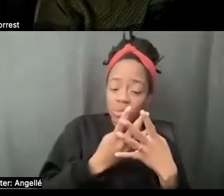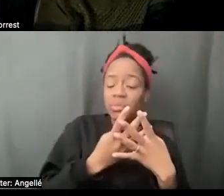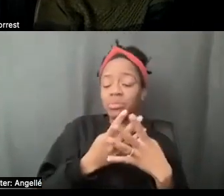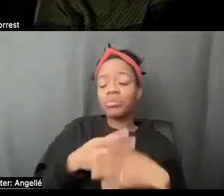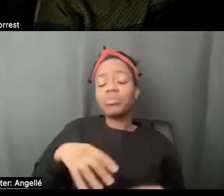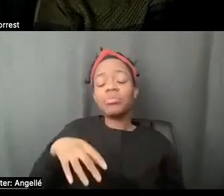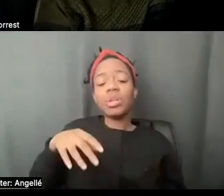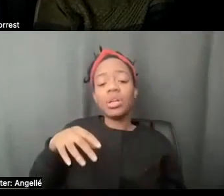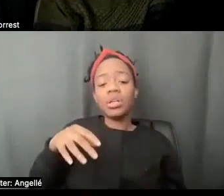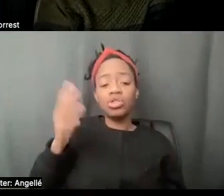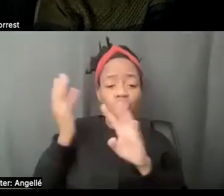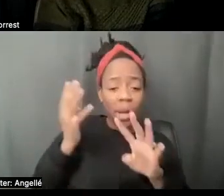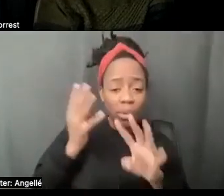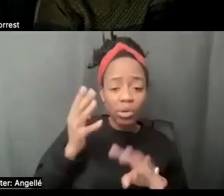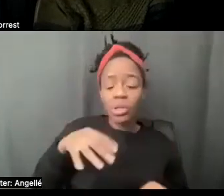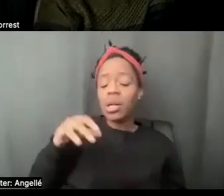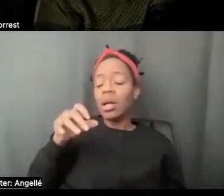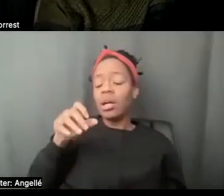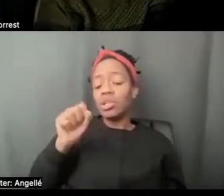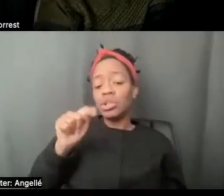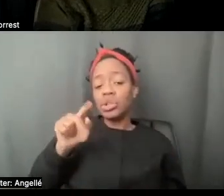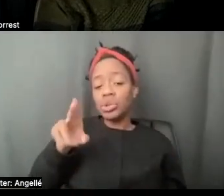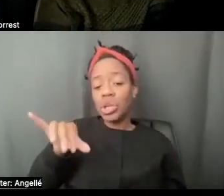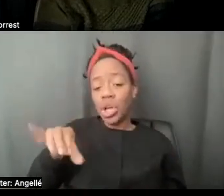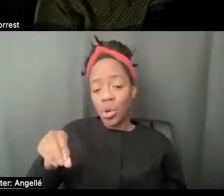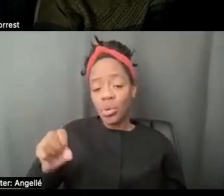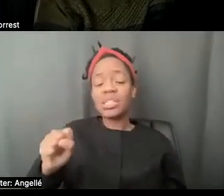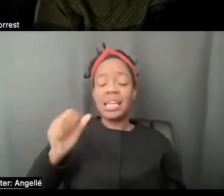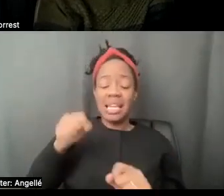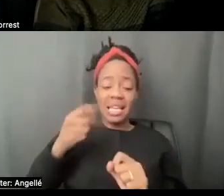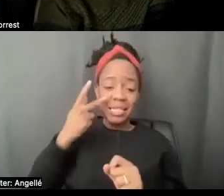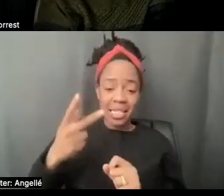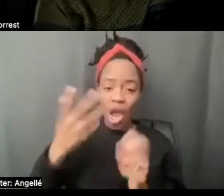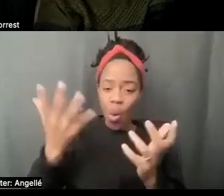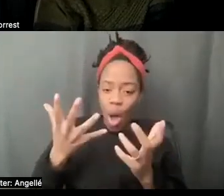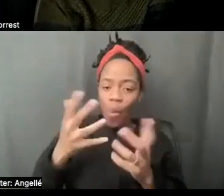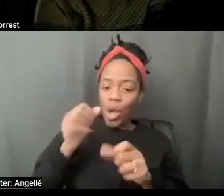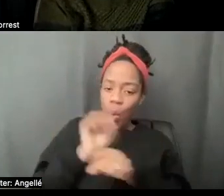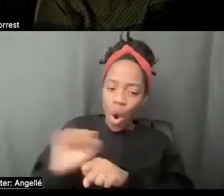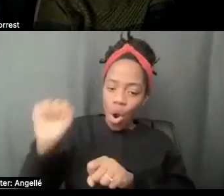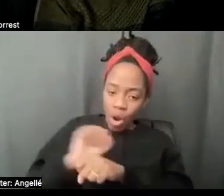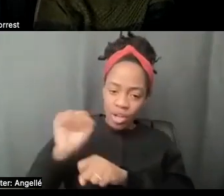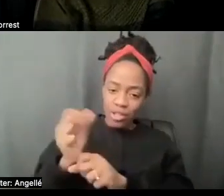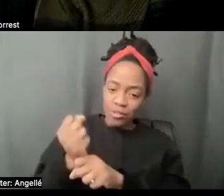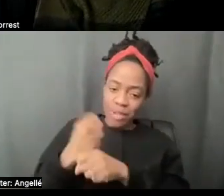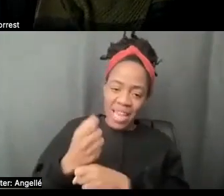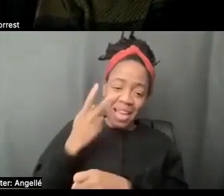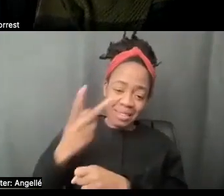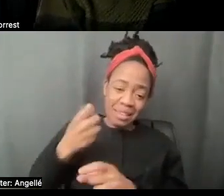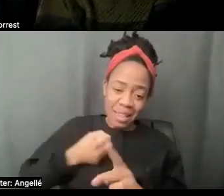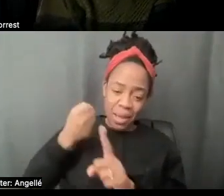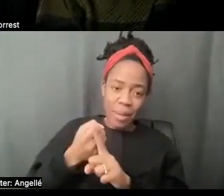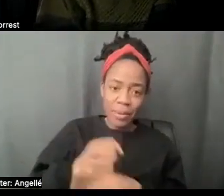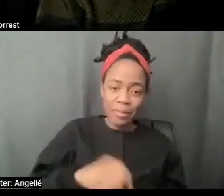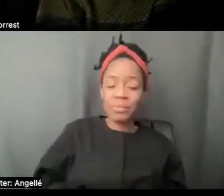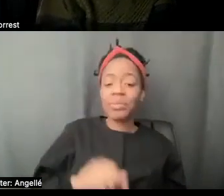will see this and see the same product that we've worked so hard to make. So, and see the impact that it can have. We've, we've